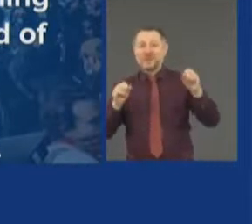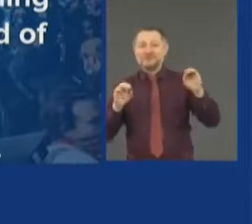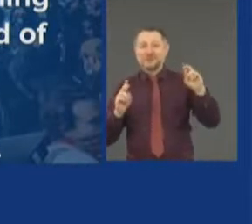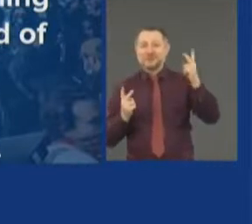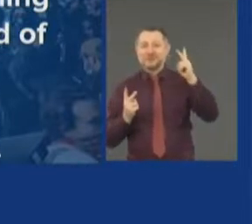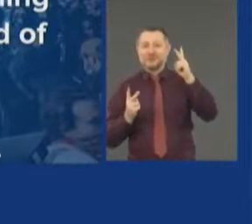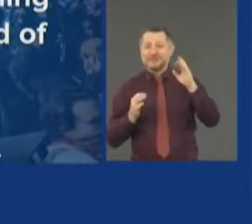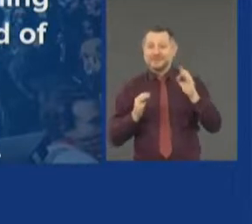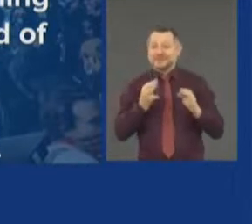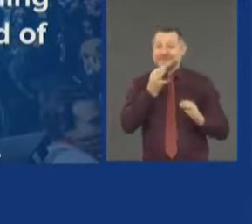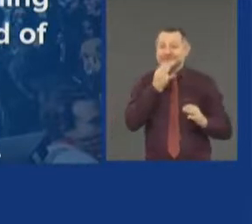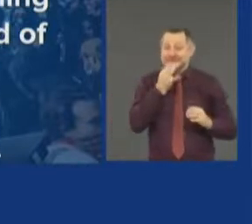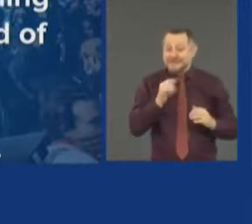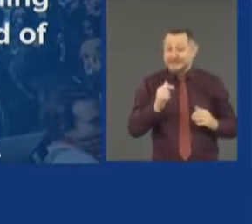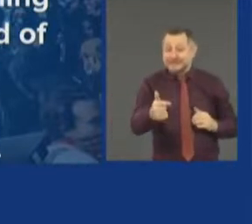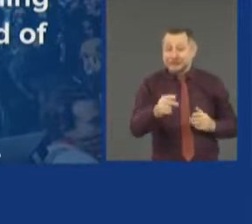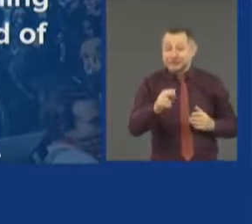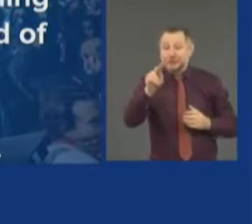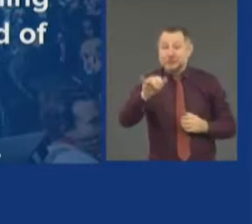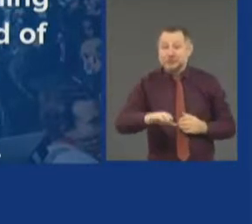City this coming Monday.